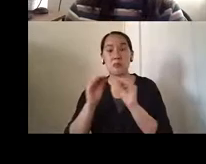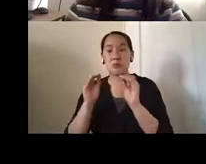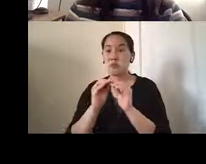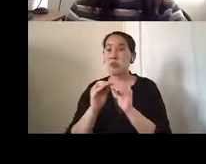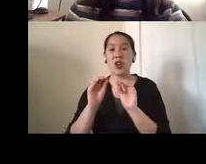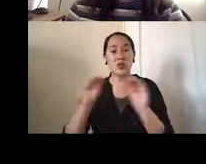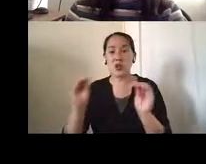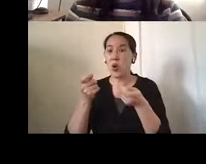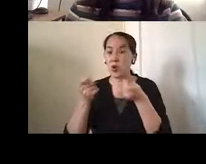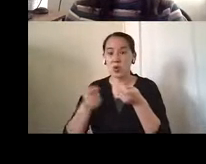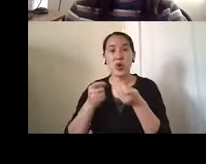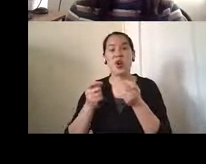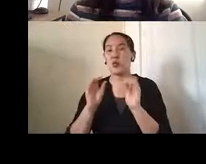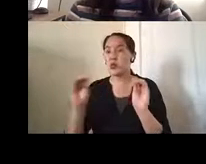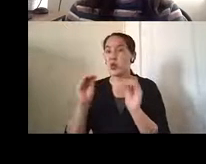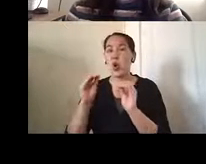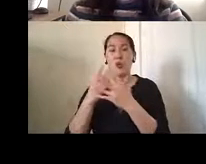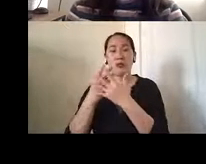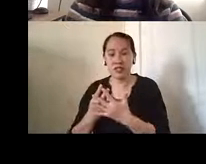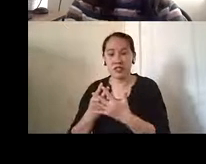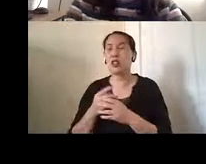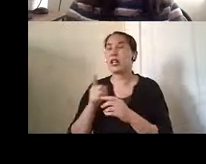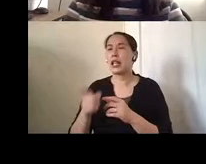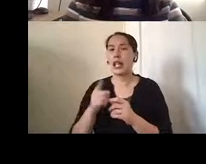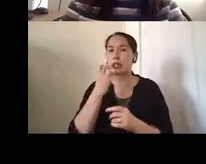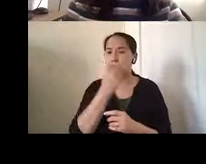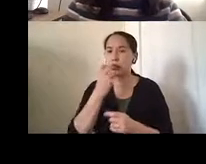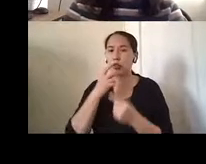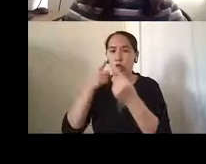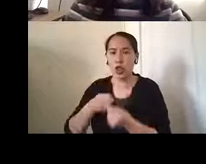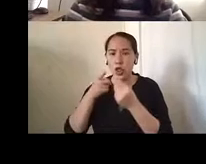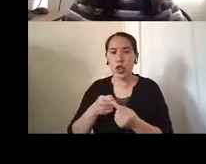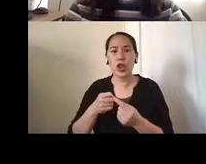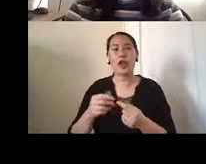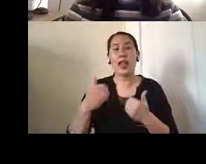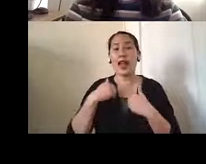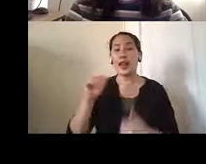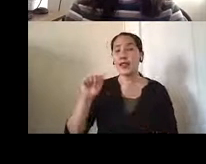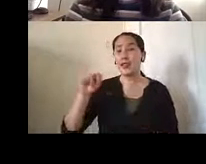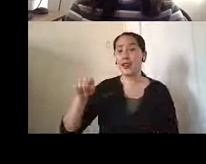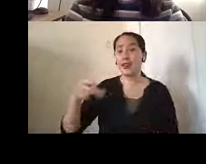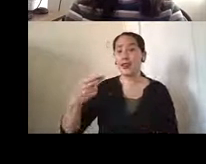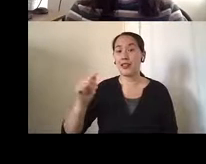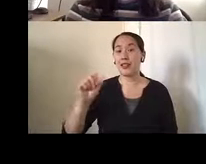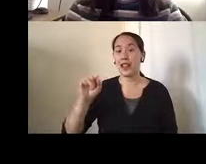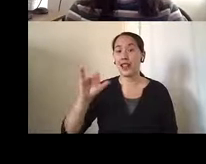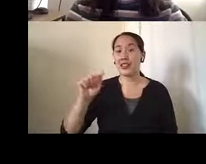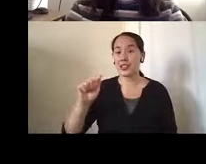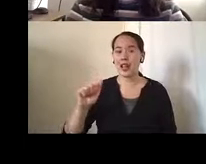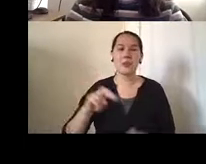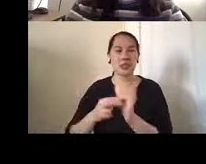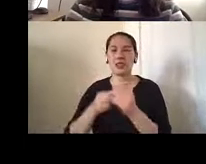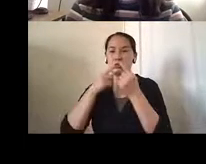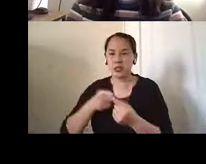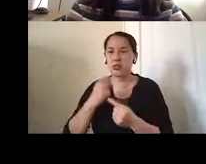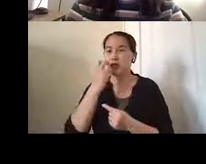um, and he had more trouble with his speech. So he had aphasia or difficulty speaking. His speech was less understandable.